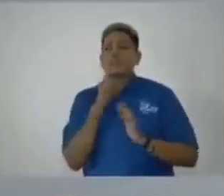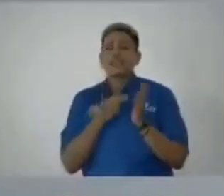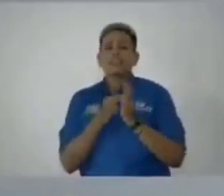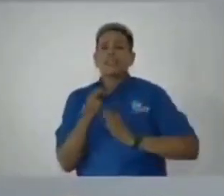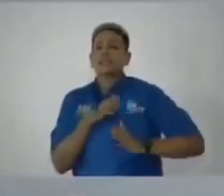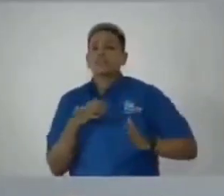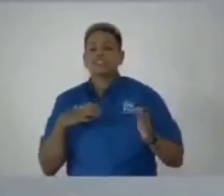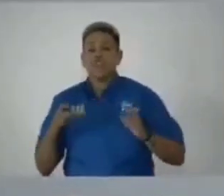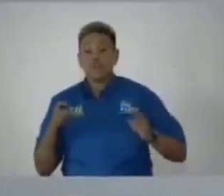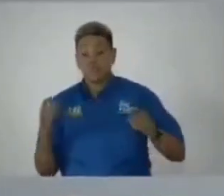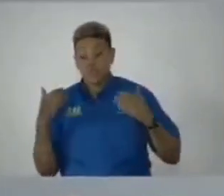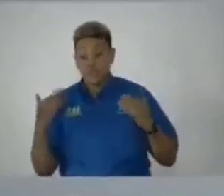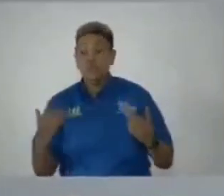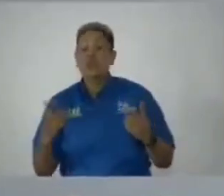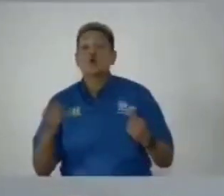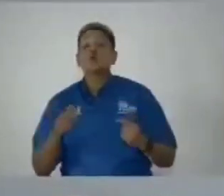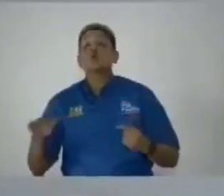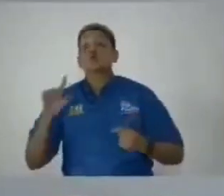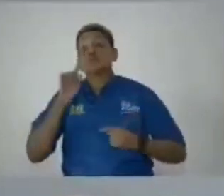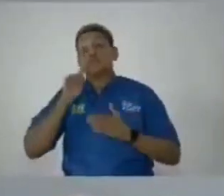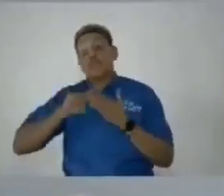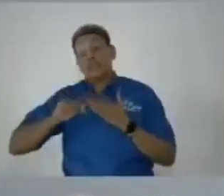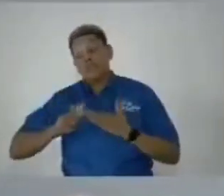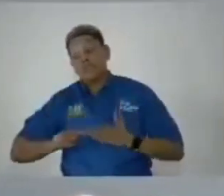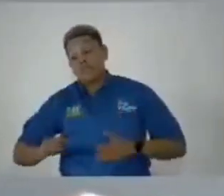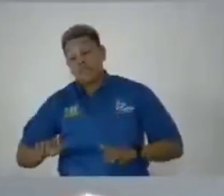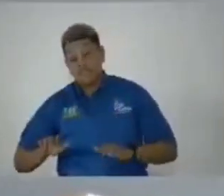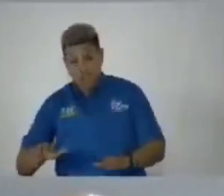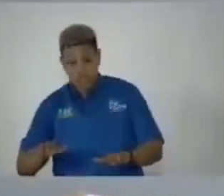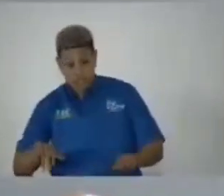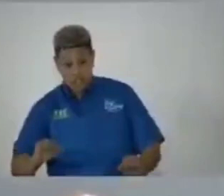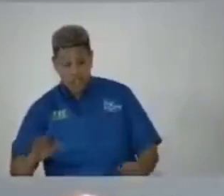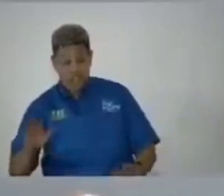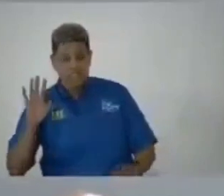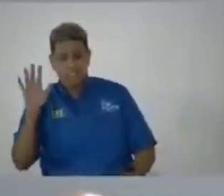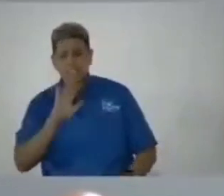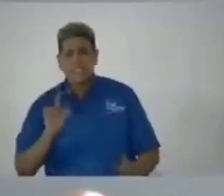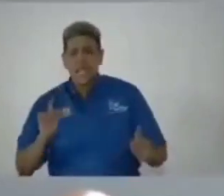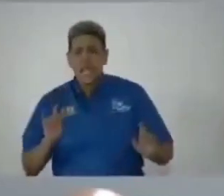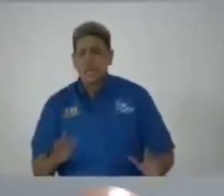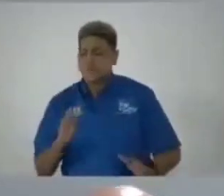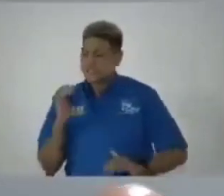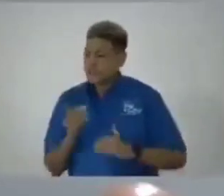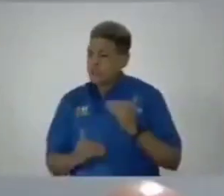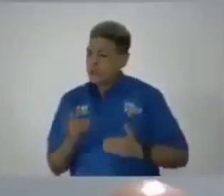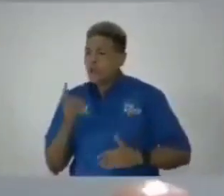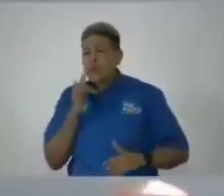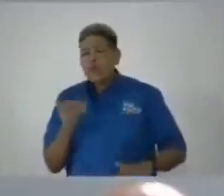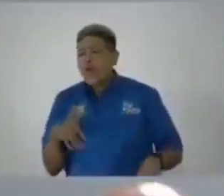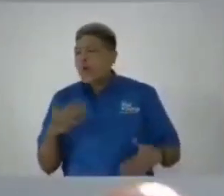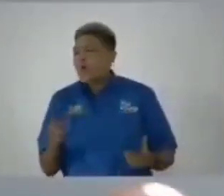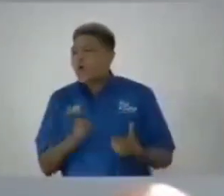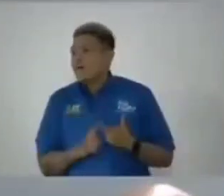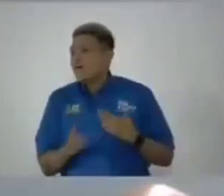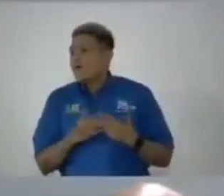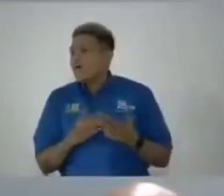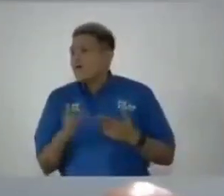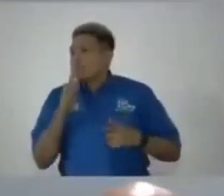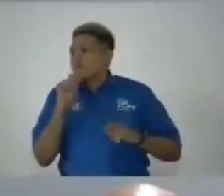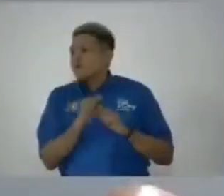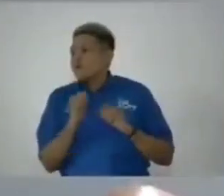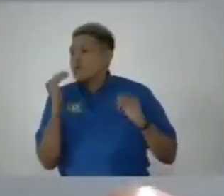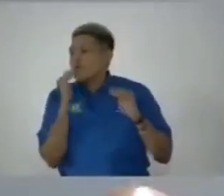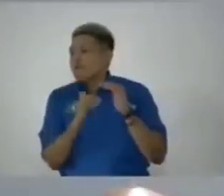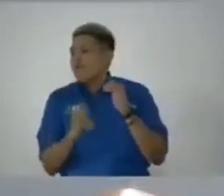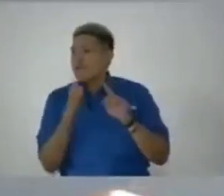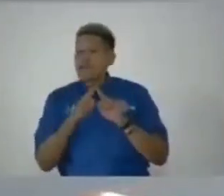commission and carries out its investigative actions absolutely its administrative processes and whether it is fear and